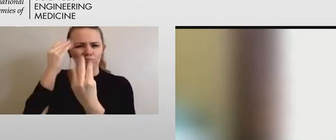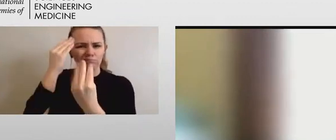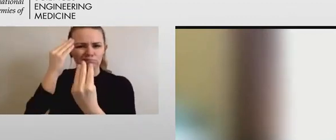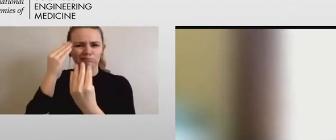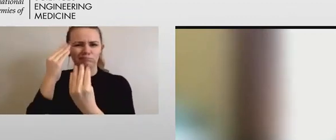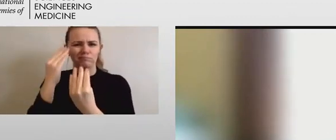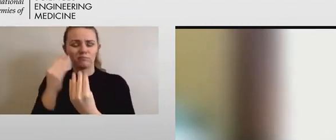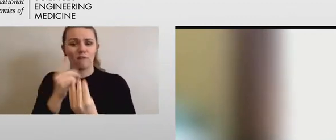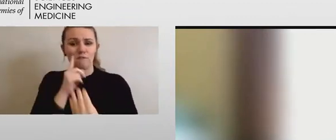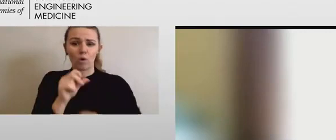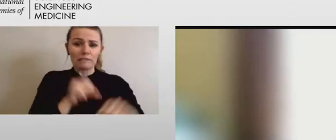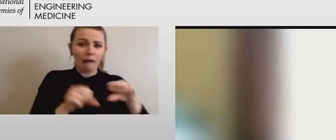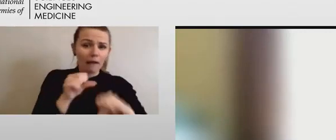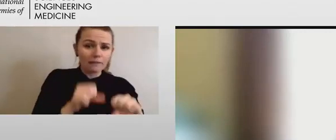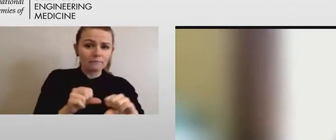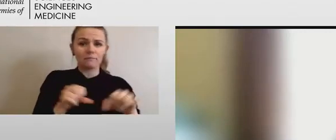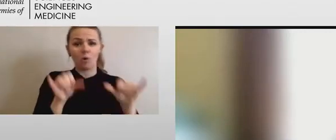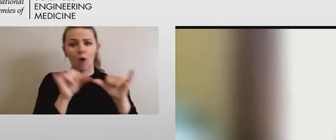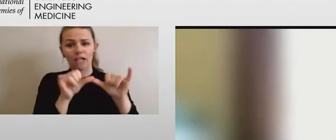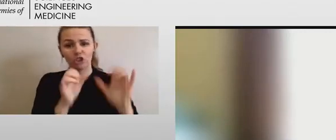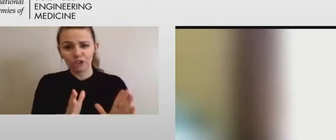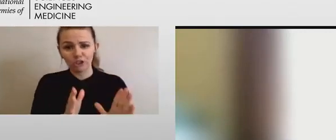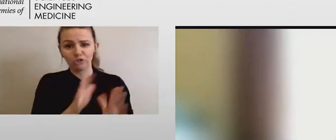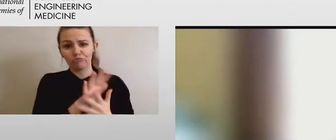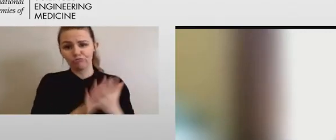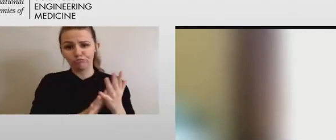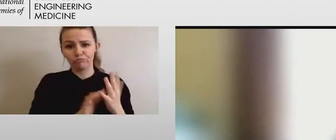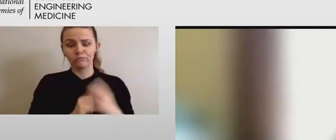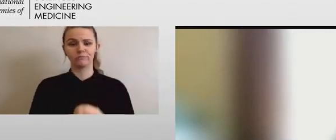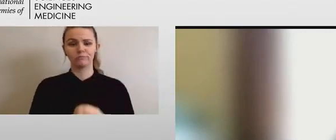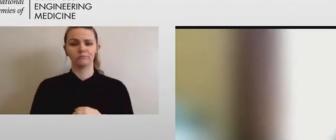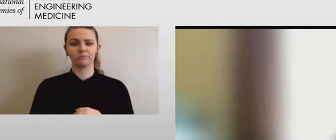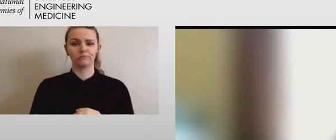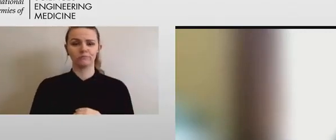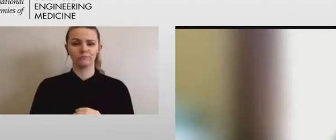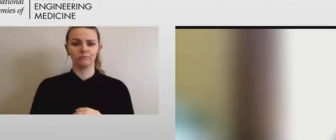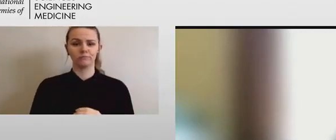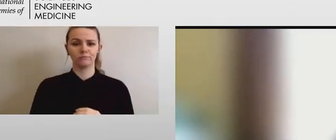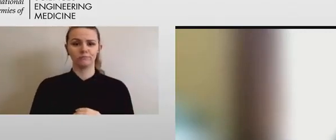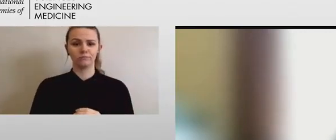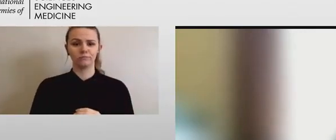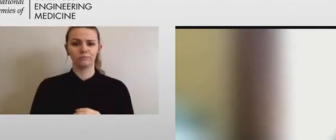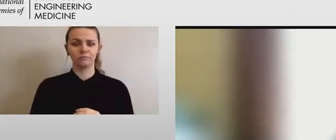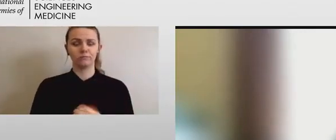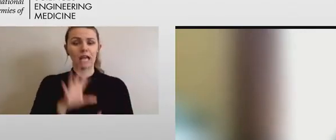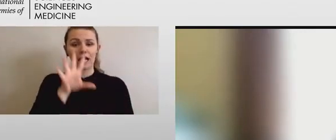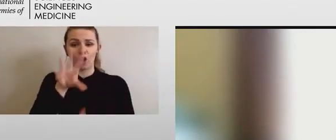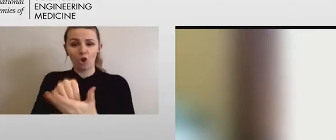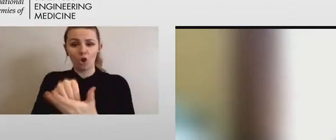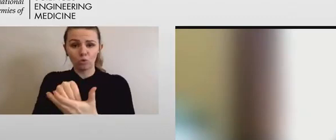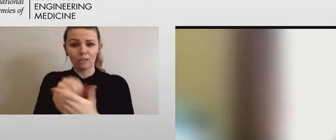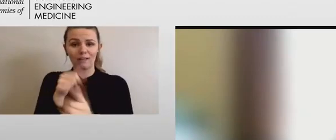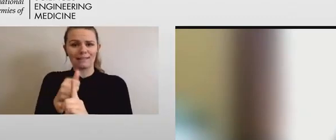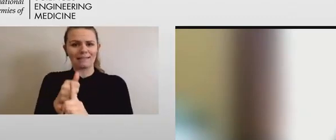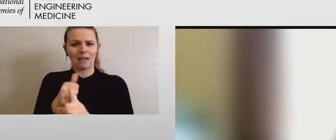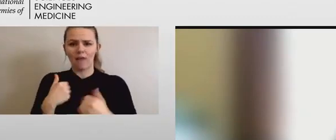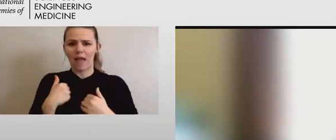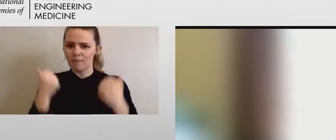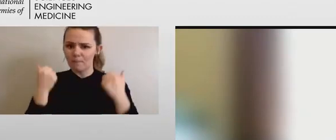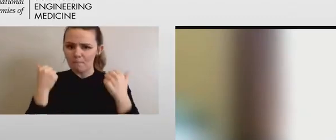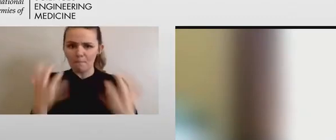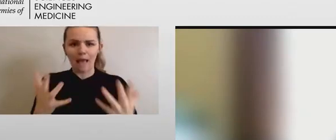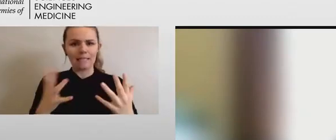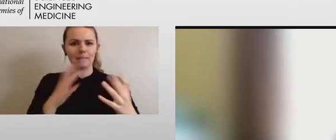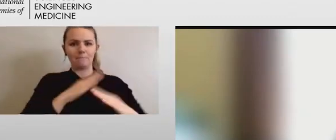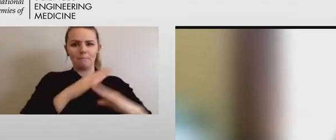engineer. There are other barriers to inclusion, such as timelines that